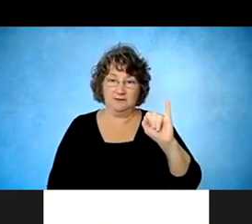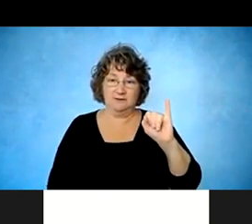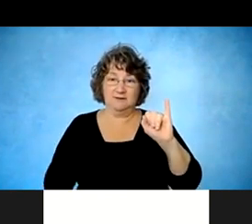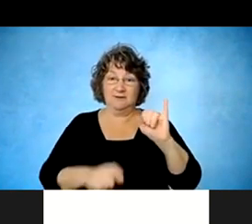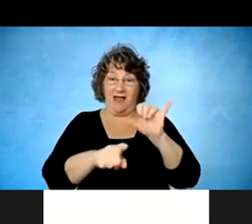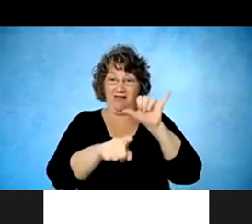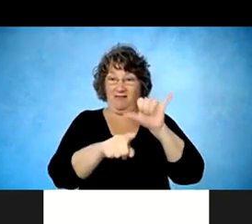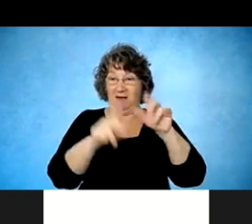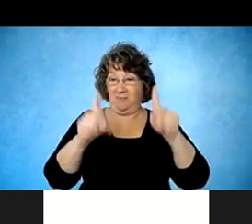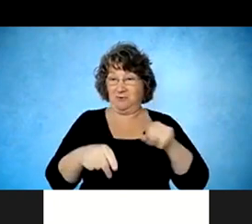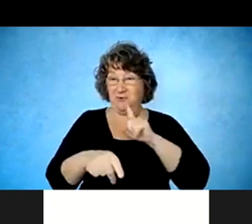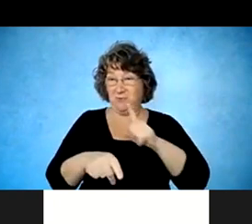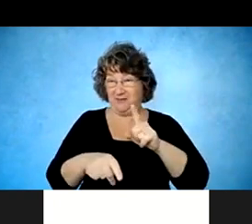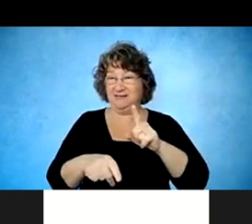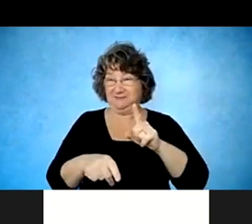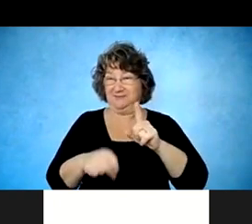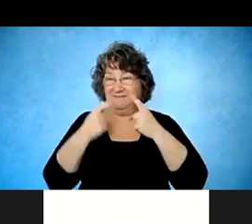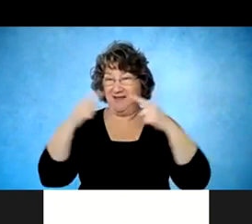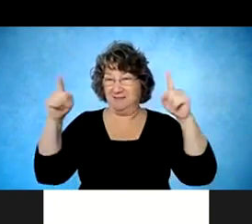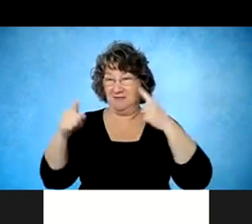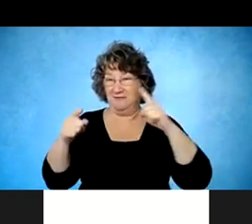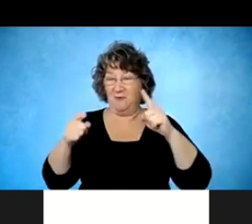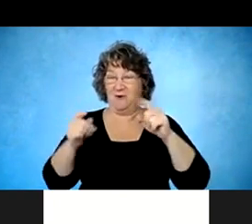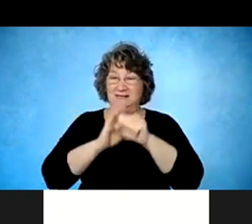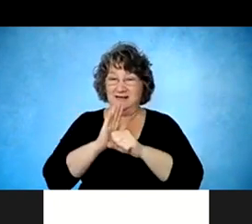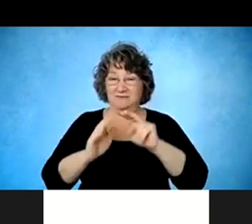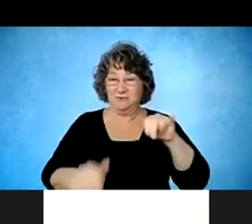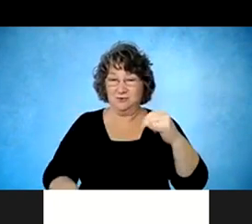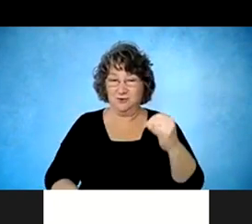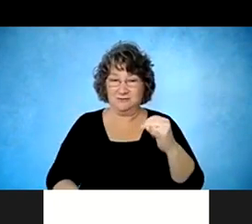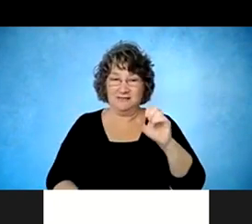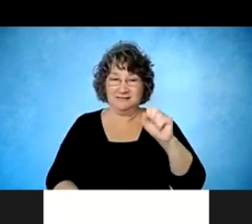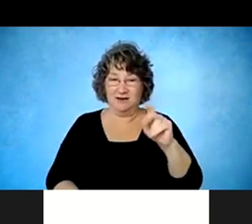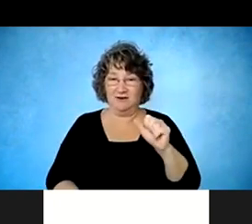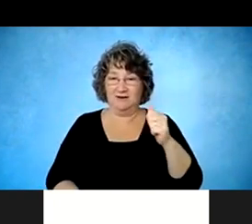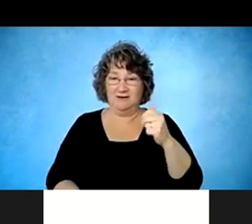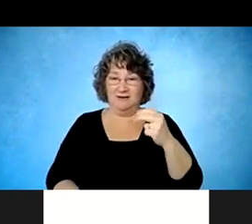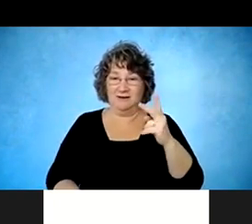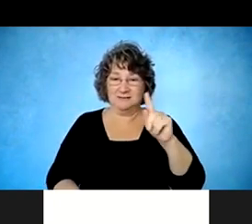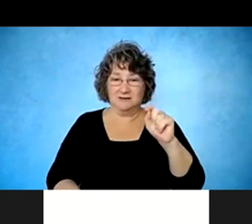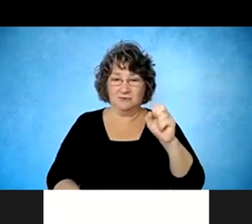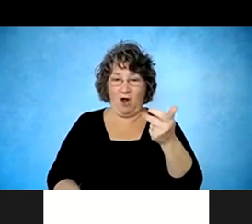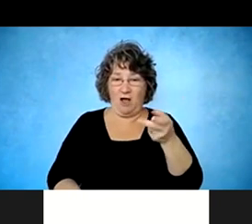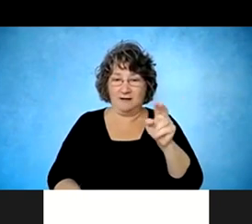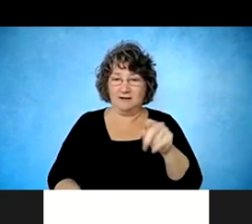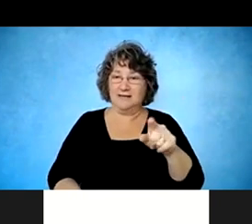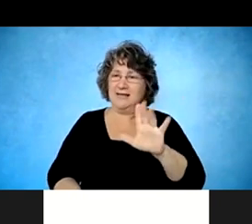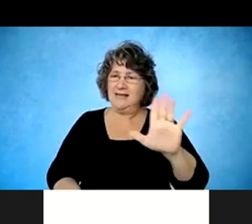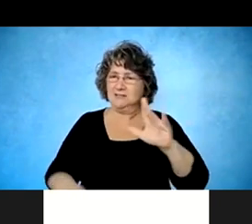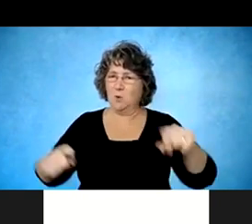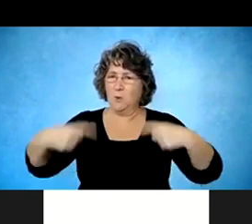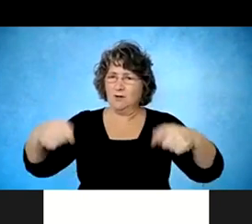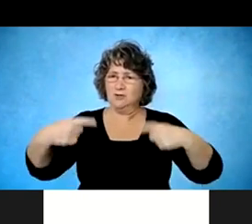of New Jersey. This is Eric Legrand. And he has a state-of-the-art wheelchair, and this makes him